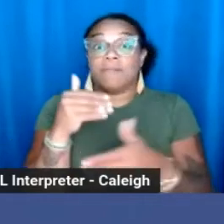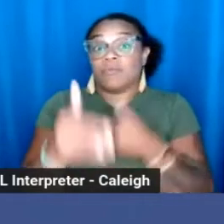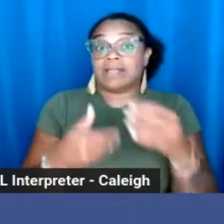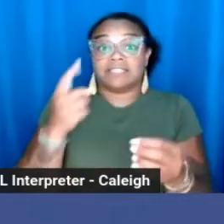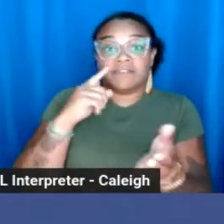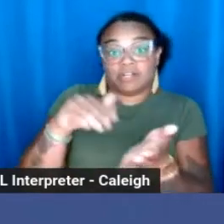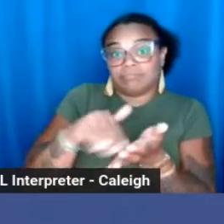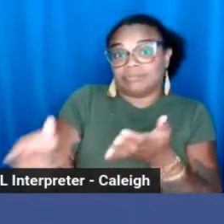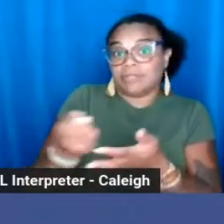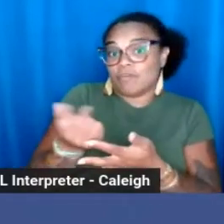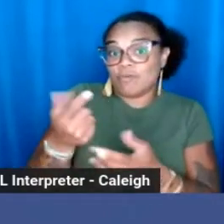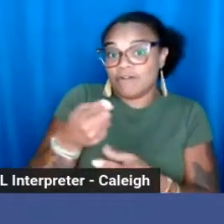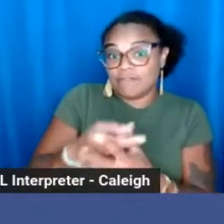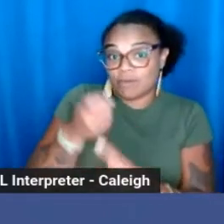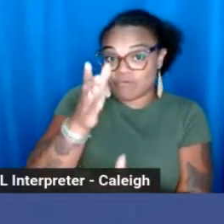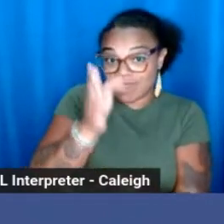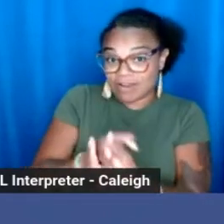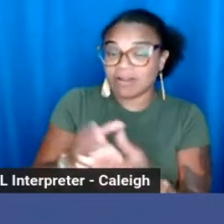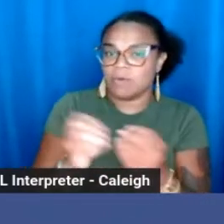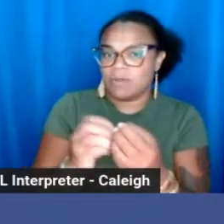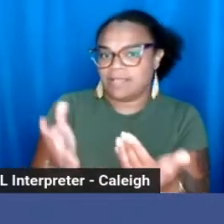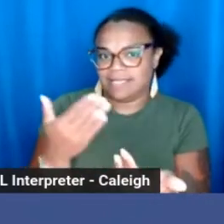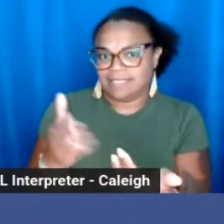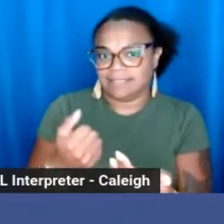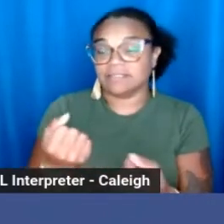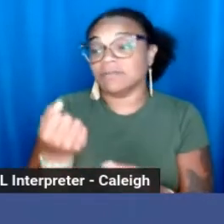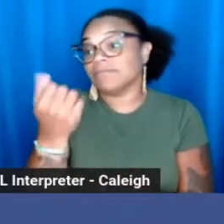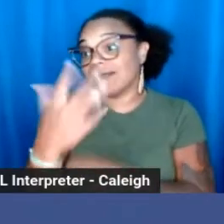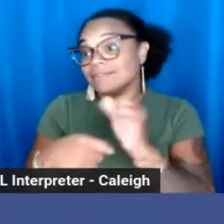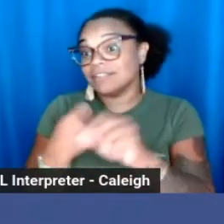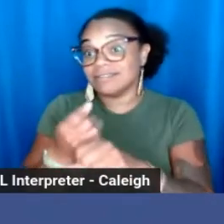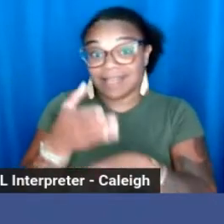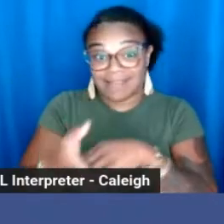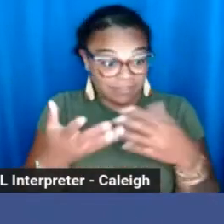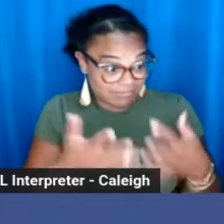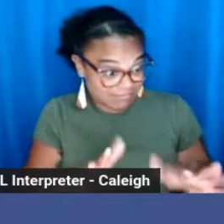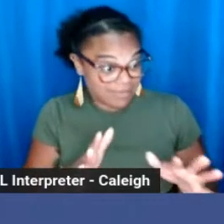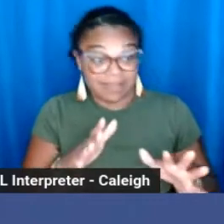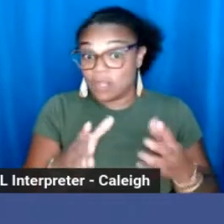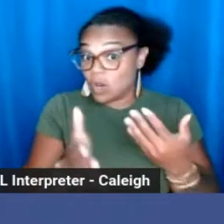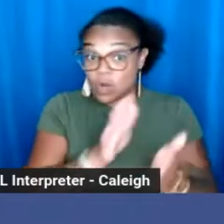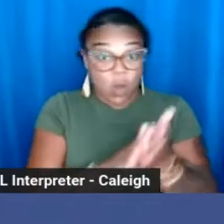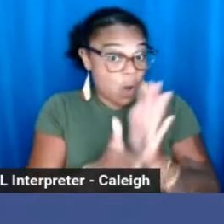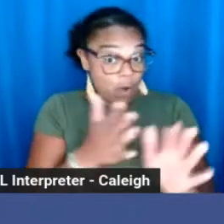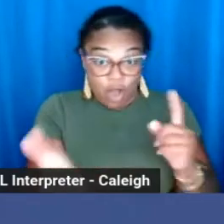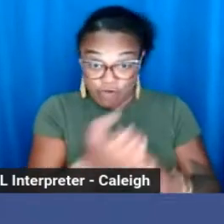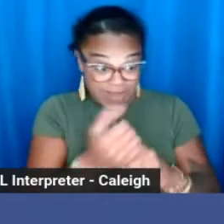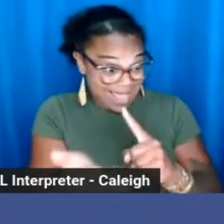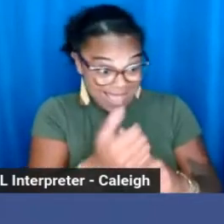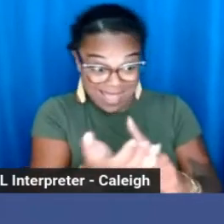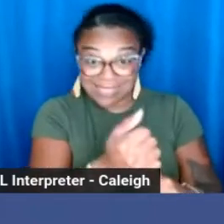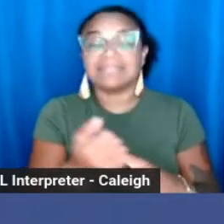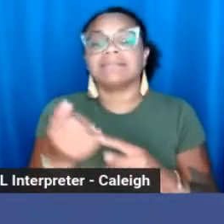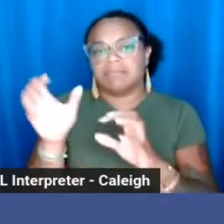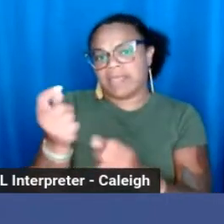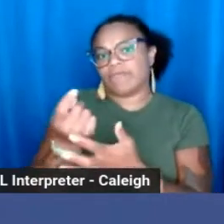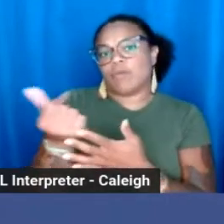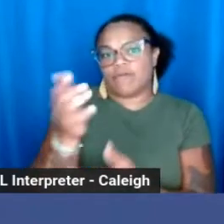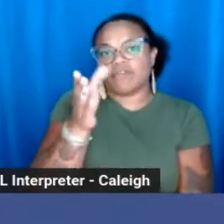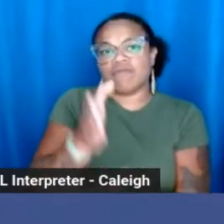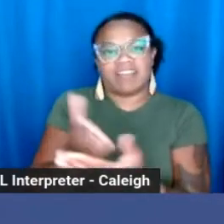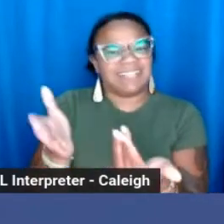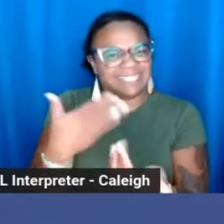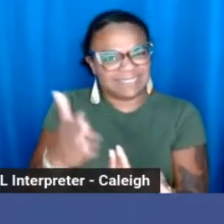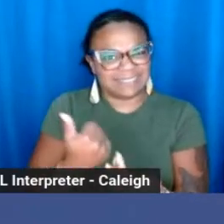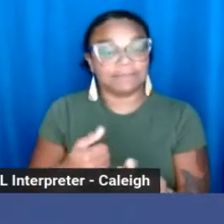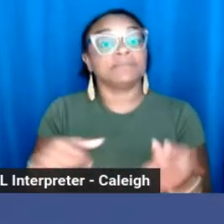five years, if you don't have any more arrests, it can get cleaned off your record really easily. You also gain some protection from